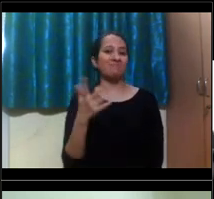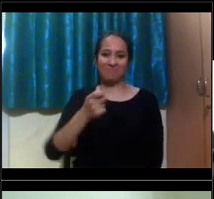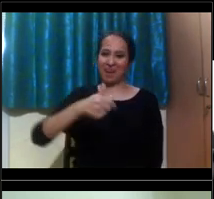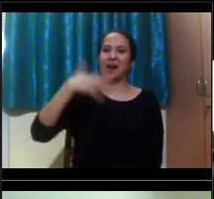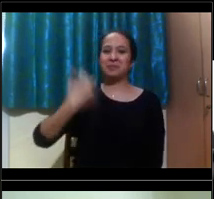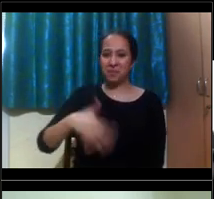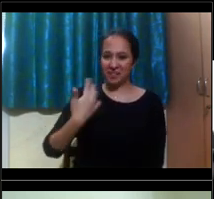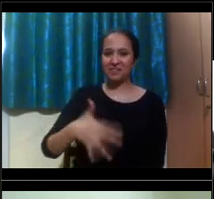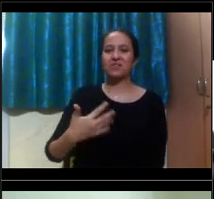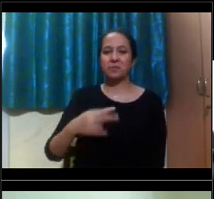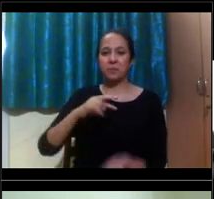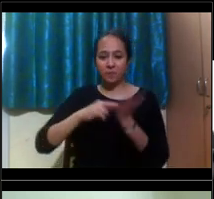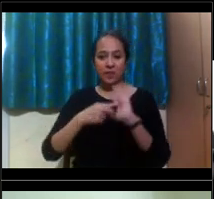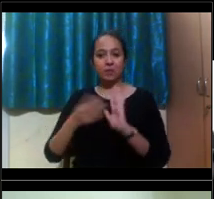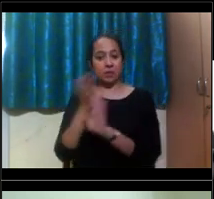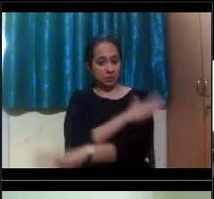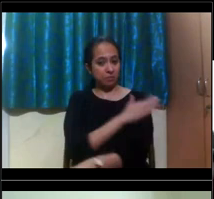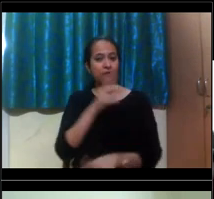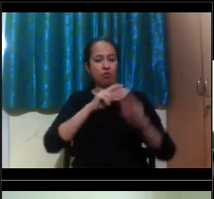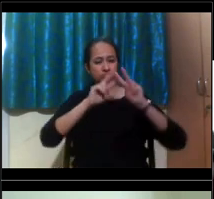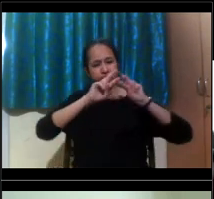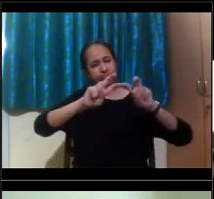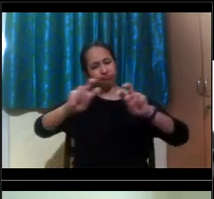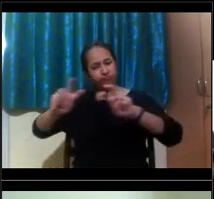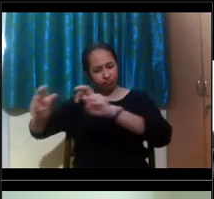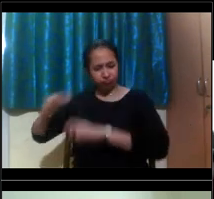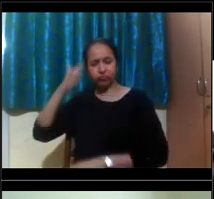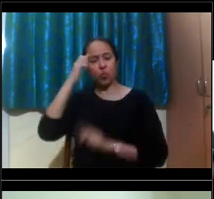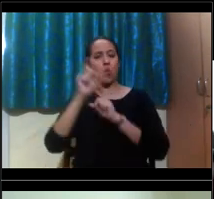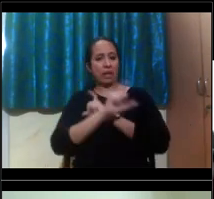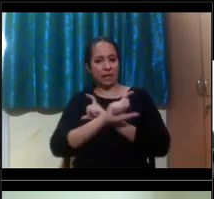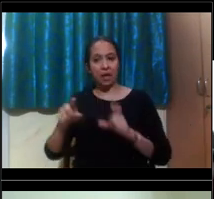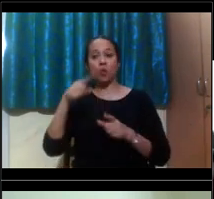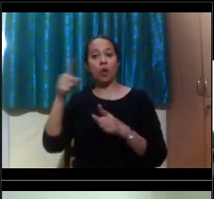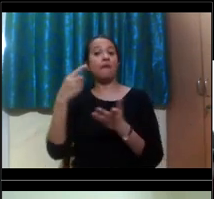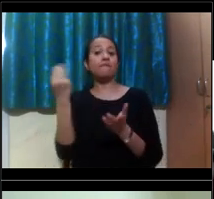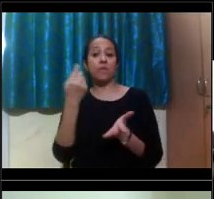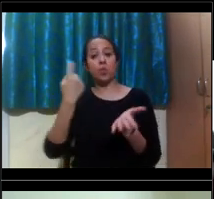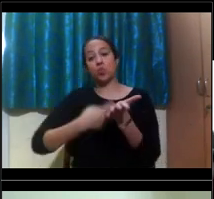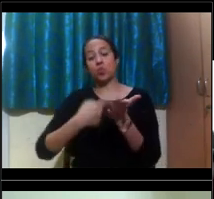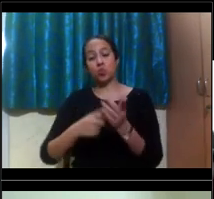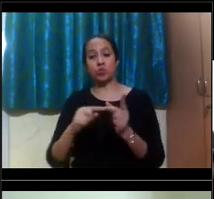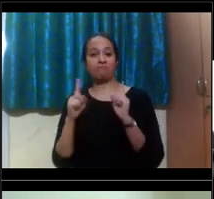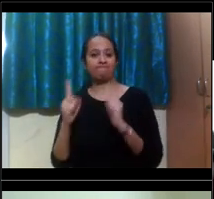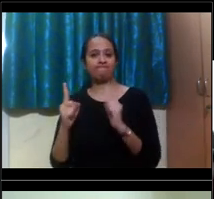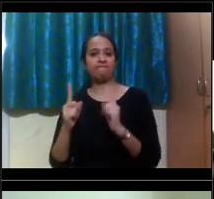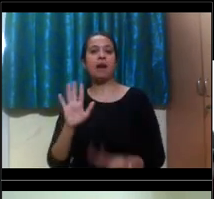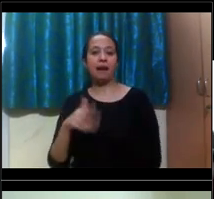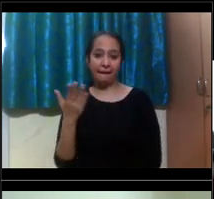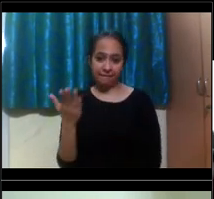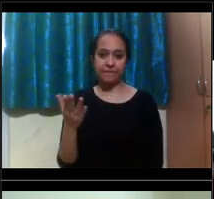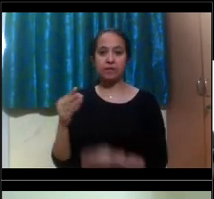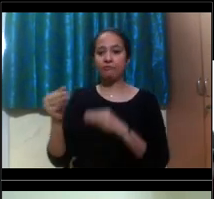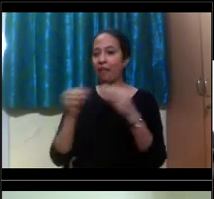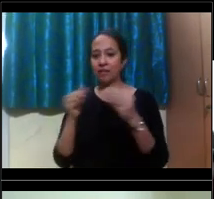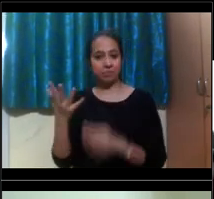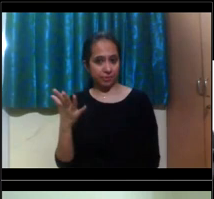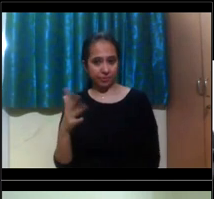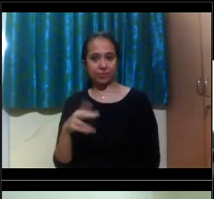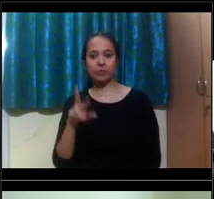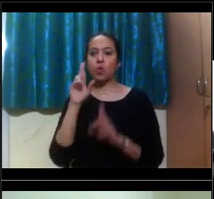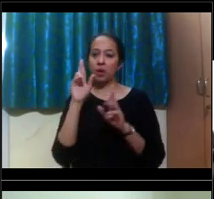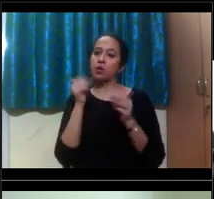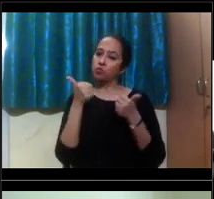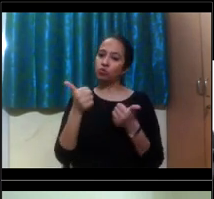um, it's just something to keep in mind, um, that they're pretty stringent on that and don't usually make too many exceptions. Um, so that's a really great question. I'm glad you asked.